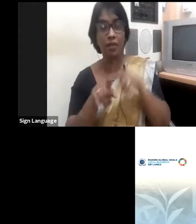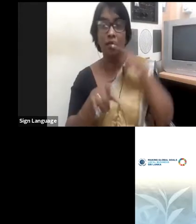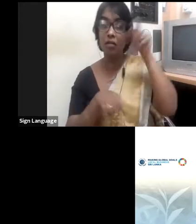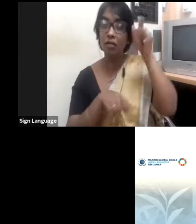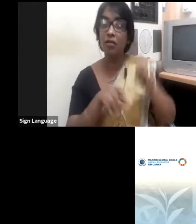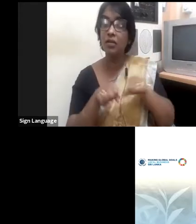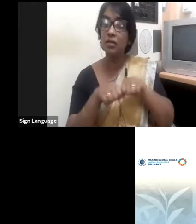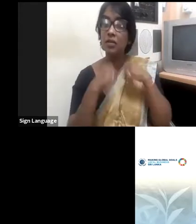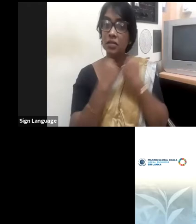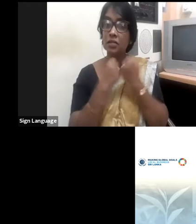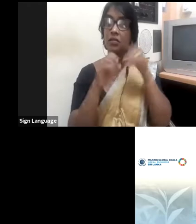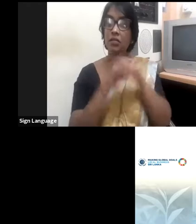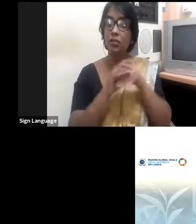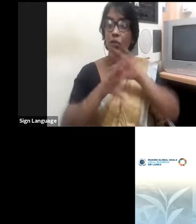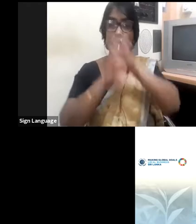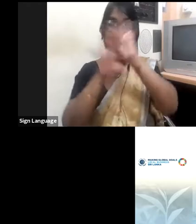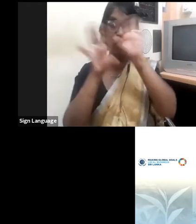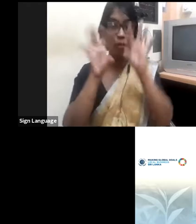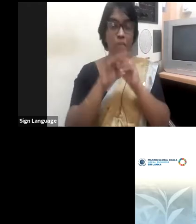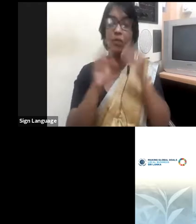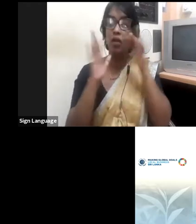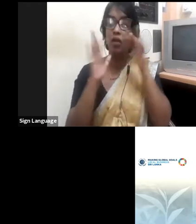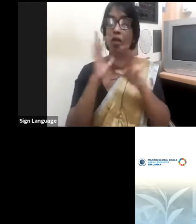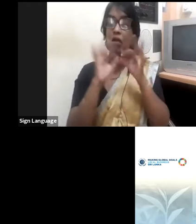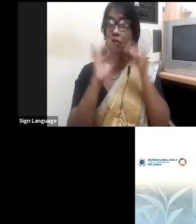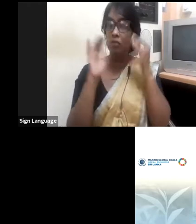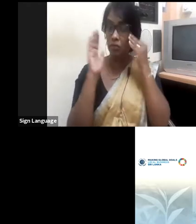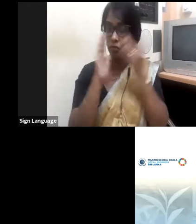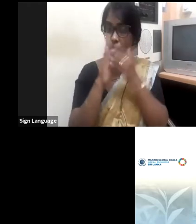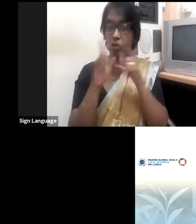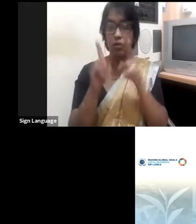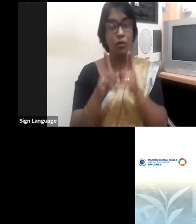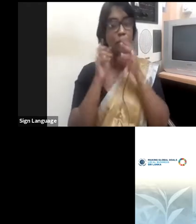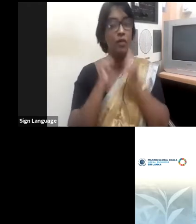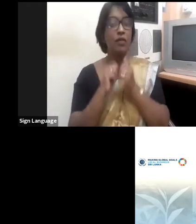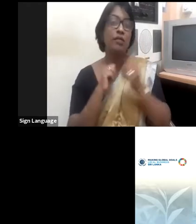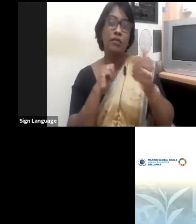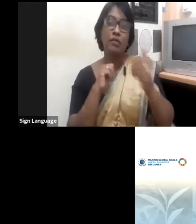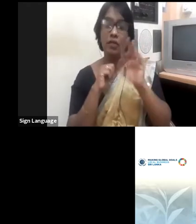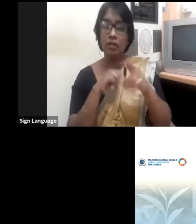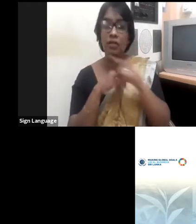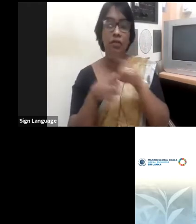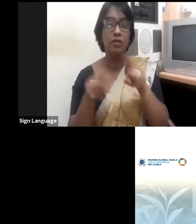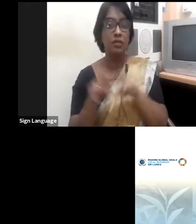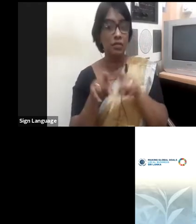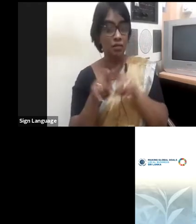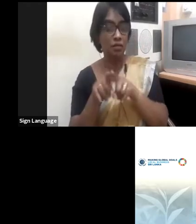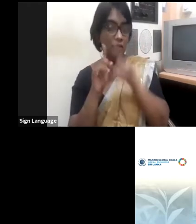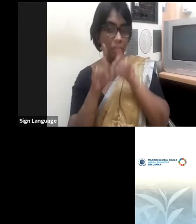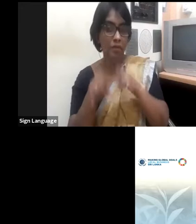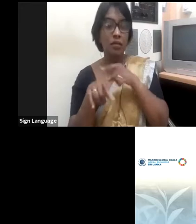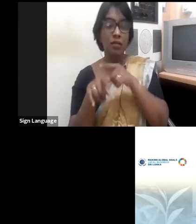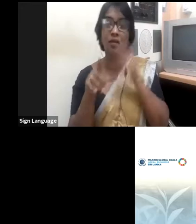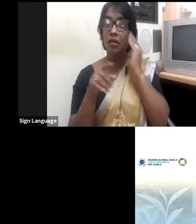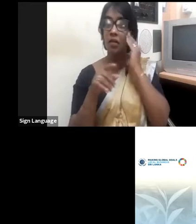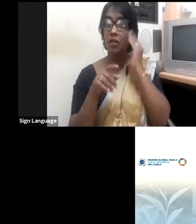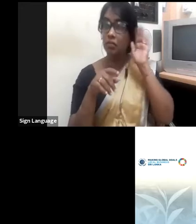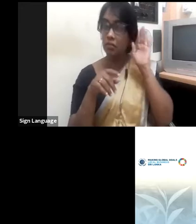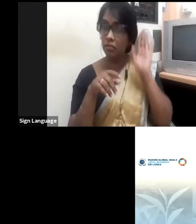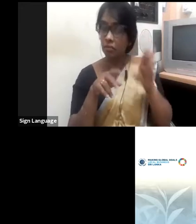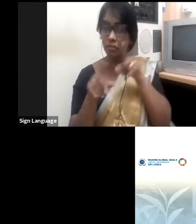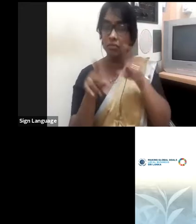So there, I think these traits of women would increase the cohesiveness of the board, which ultimately made the board